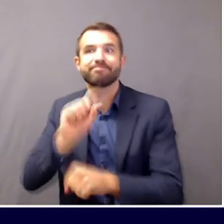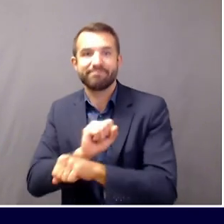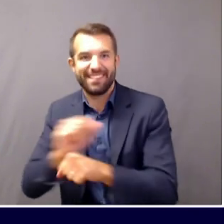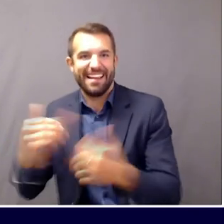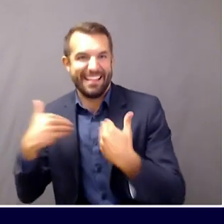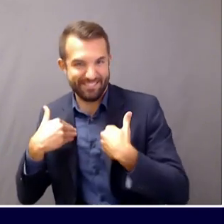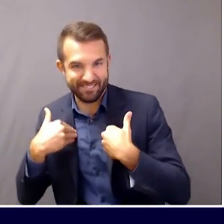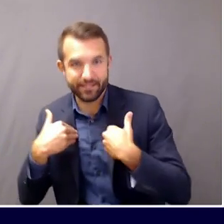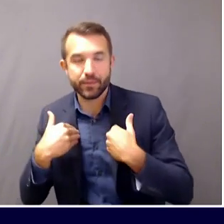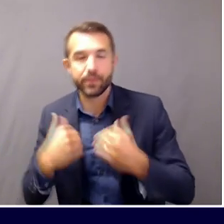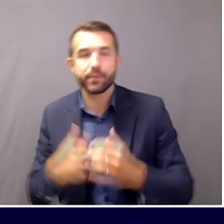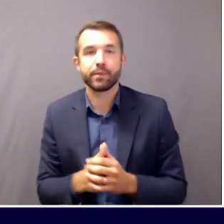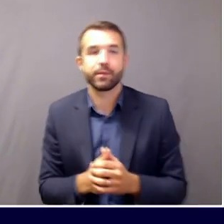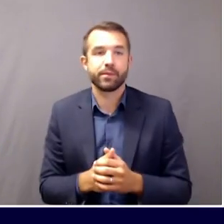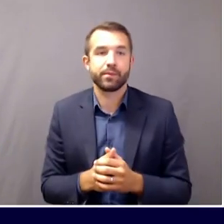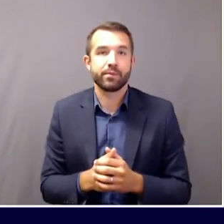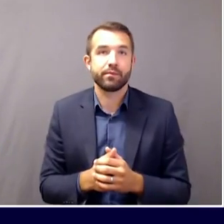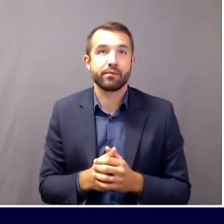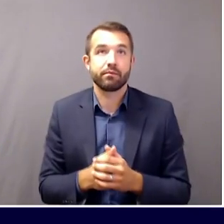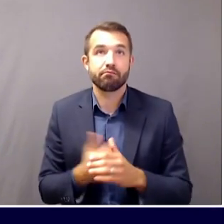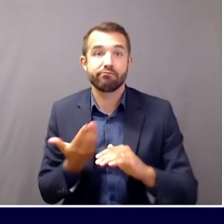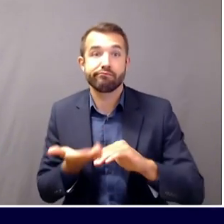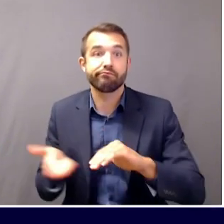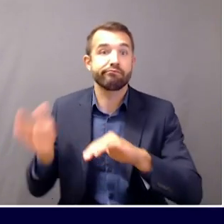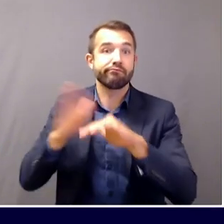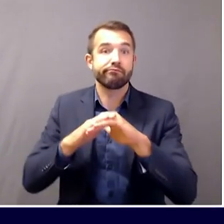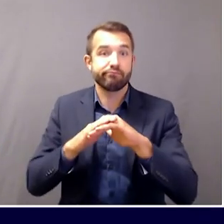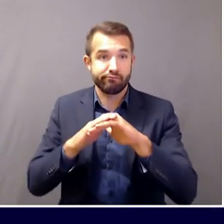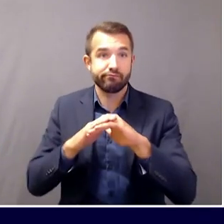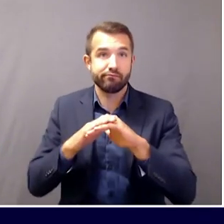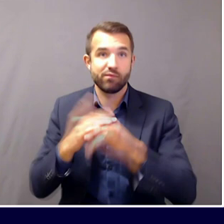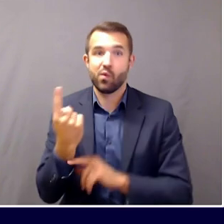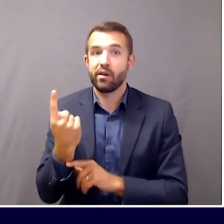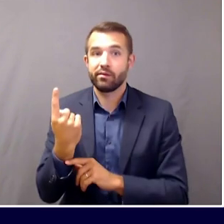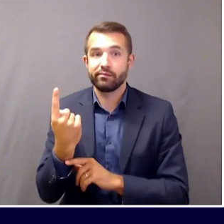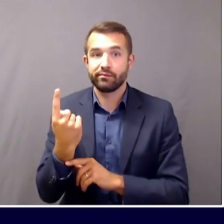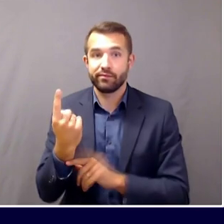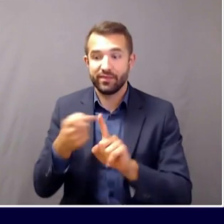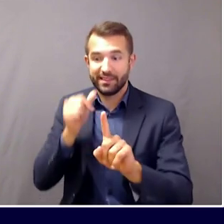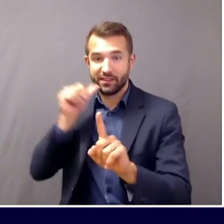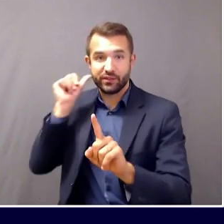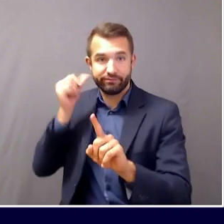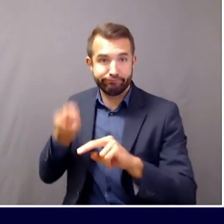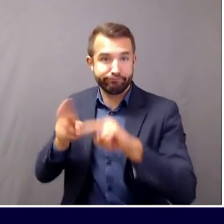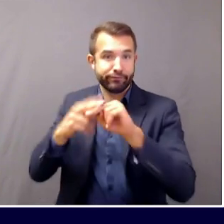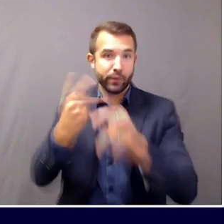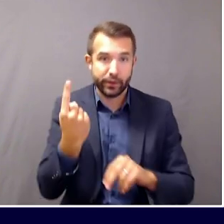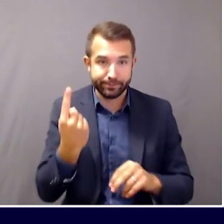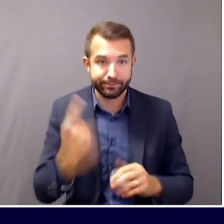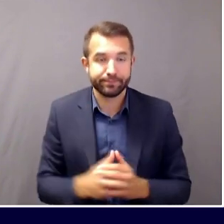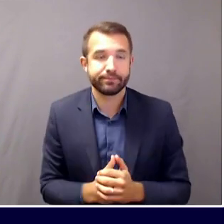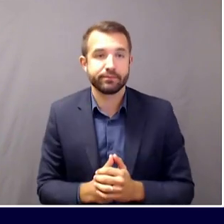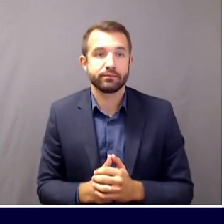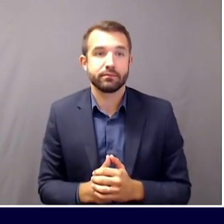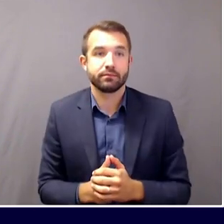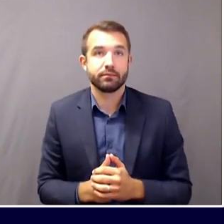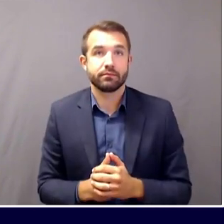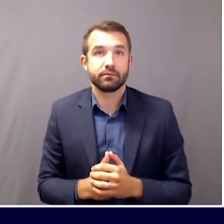state, a net increase of one case since yesterday. Of those cases, 3